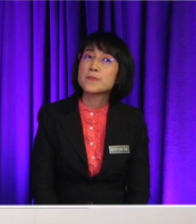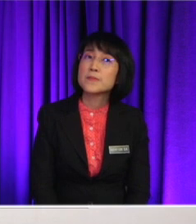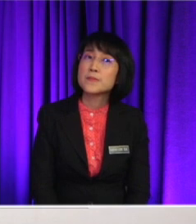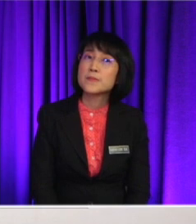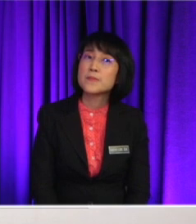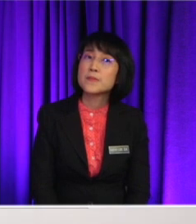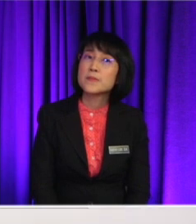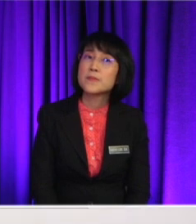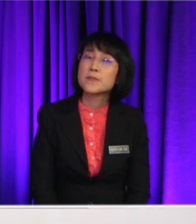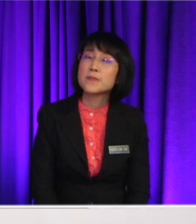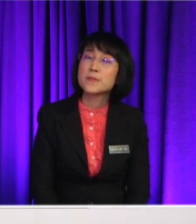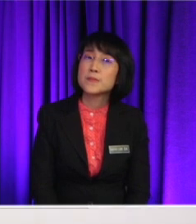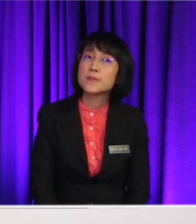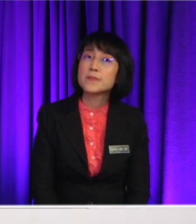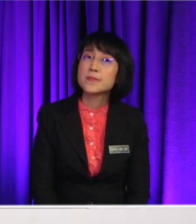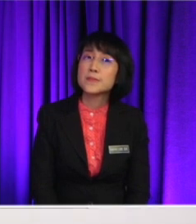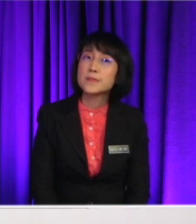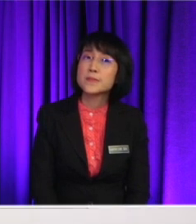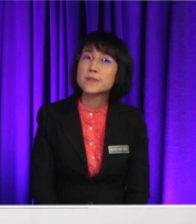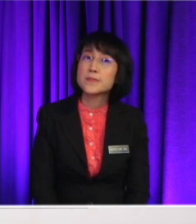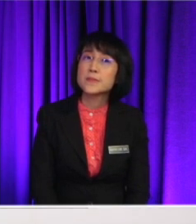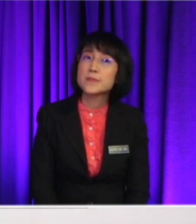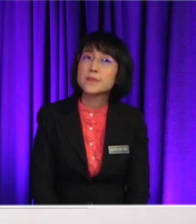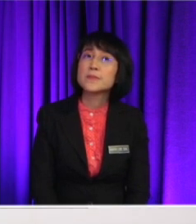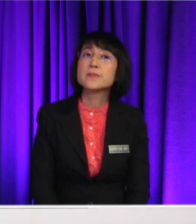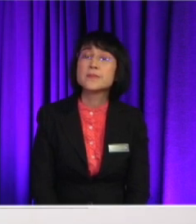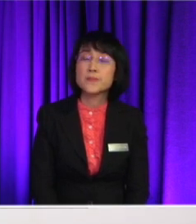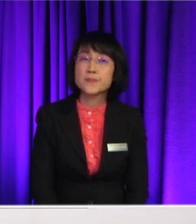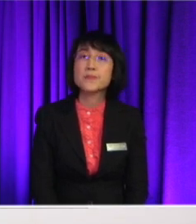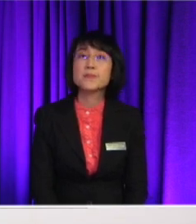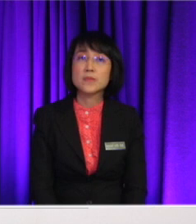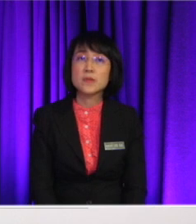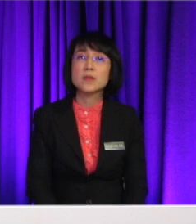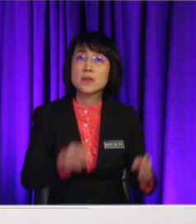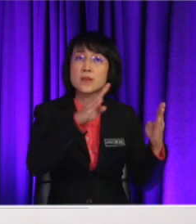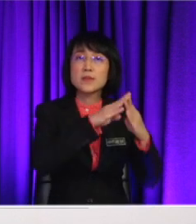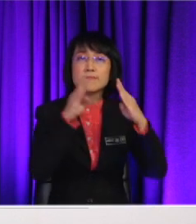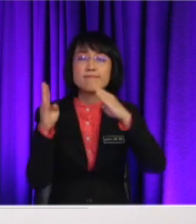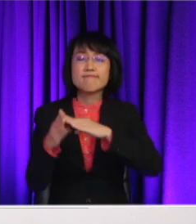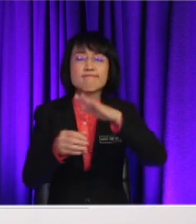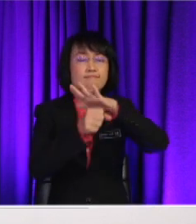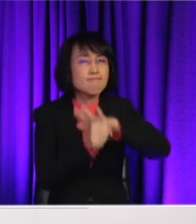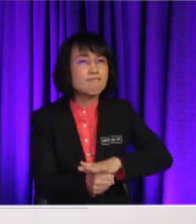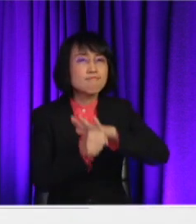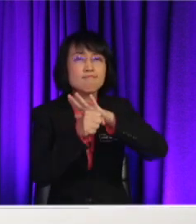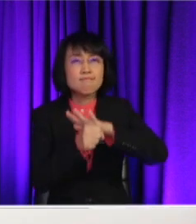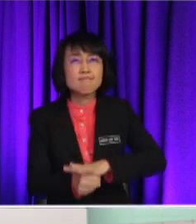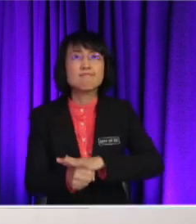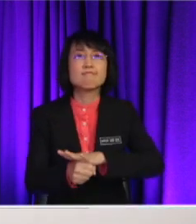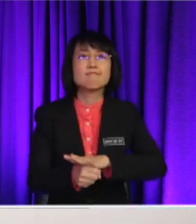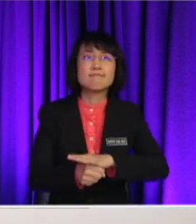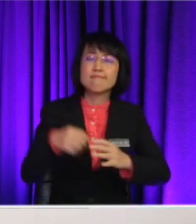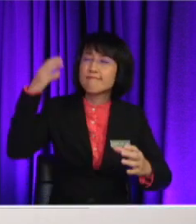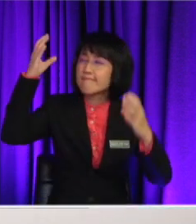Compared to a rural lifestyle where you can go at your own pace Urban life is a lot more stressful and chaotic Leading to the